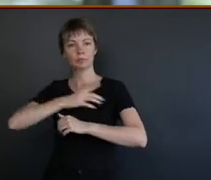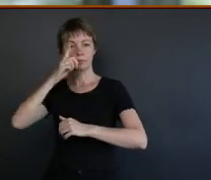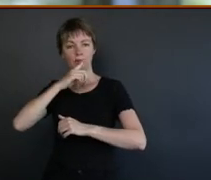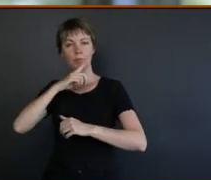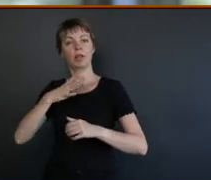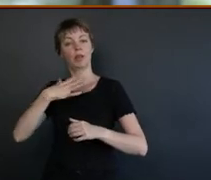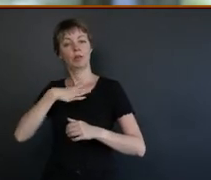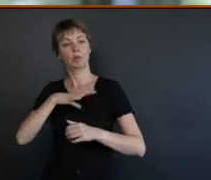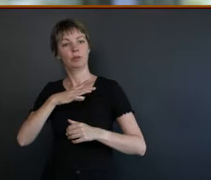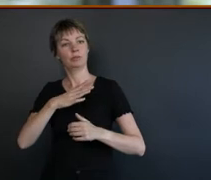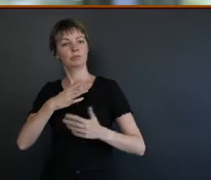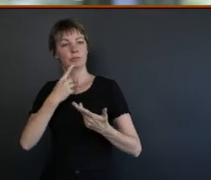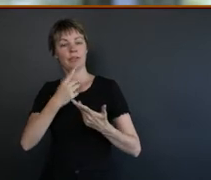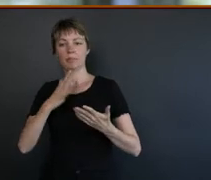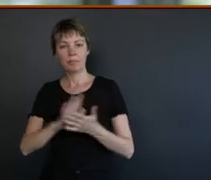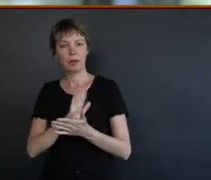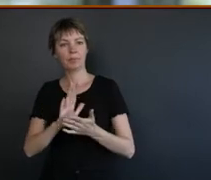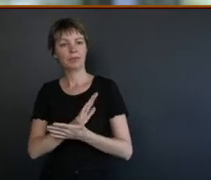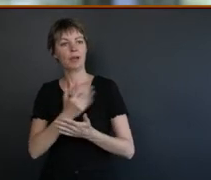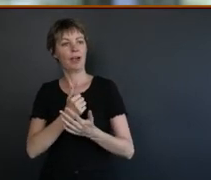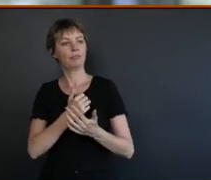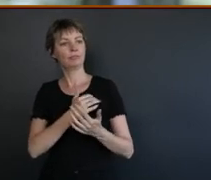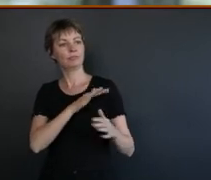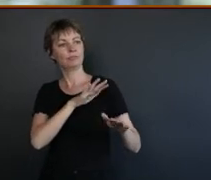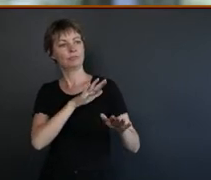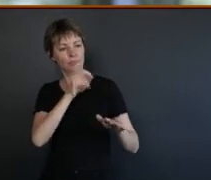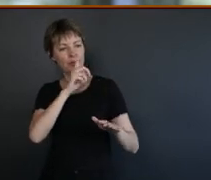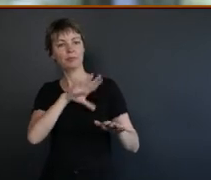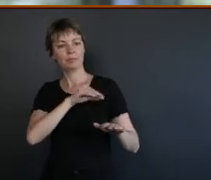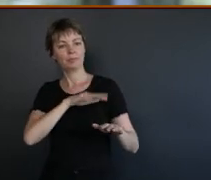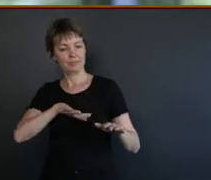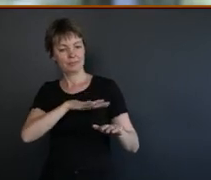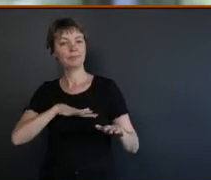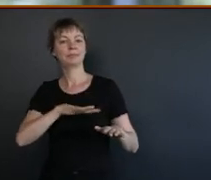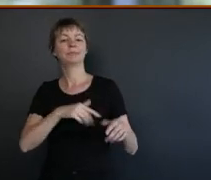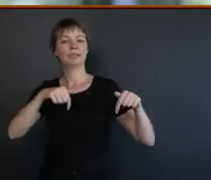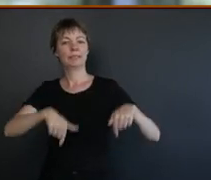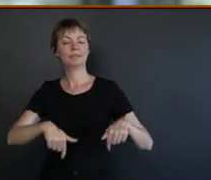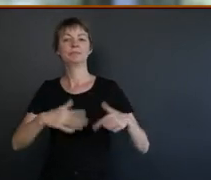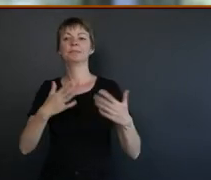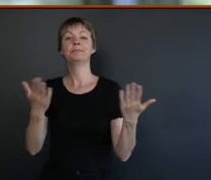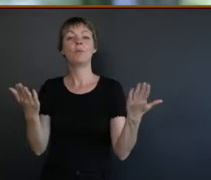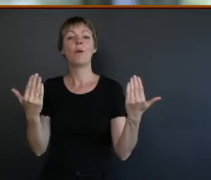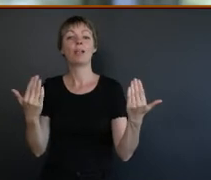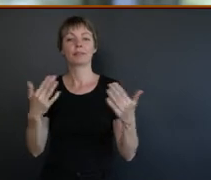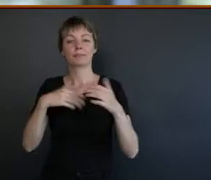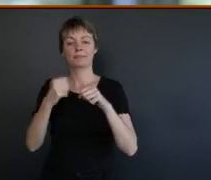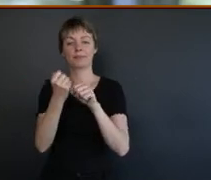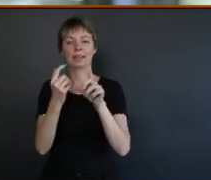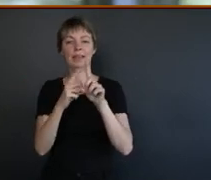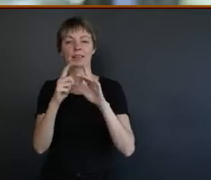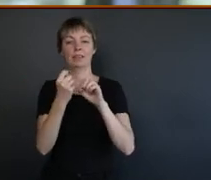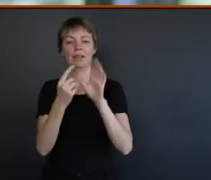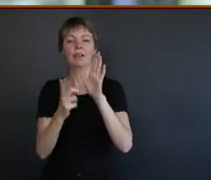here today on this session. So, Bujari Gammarura, welcome in Gadigal. My name is Jennifer